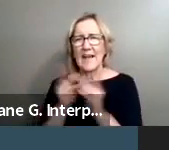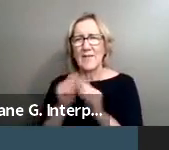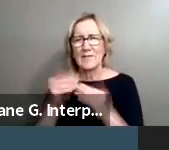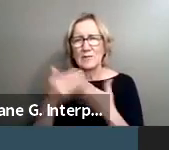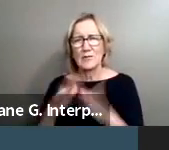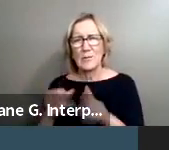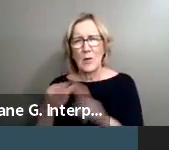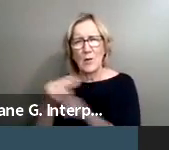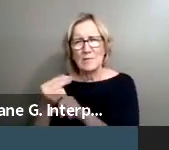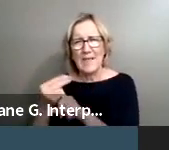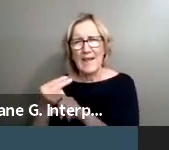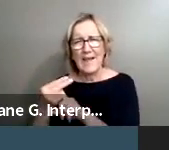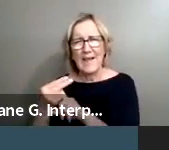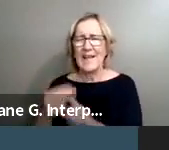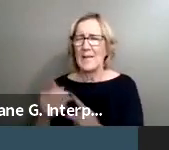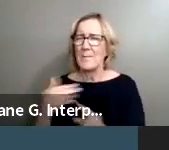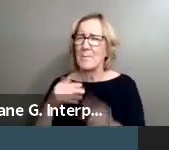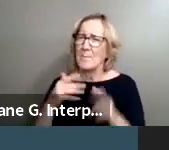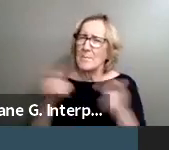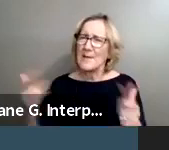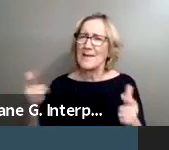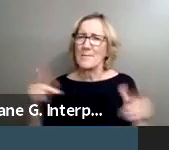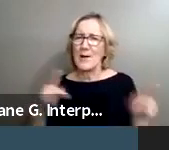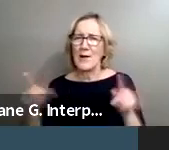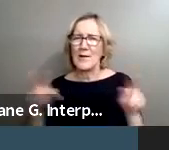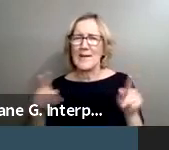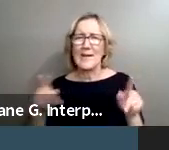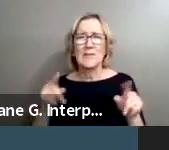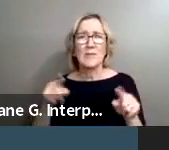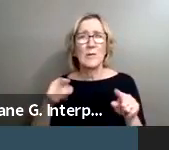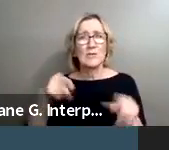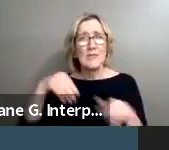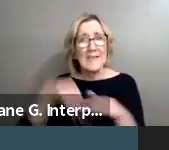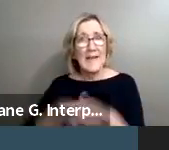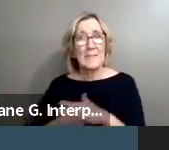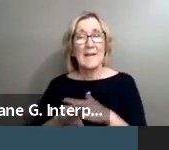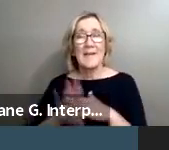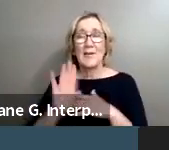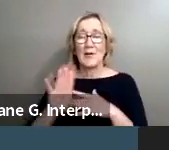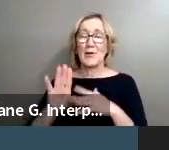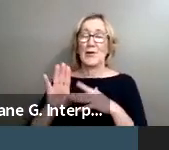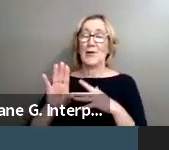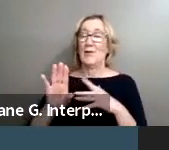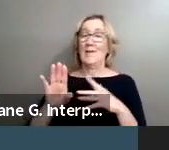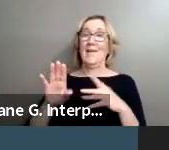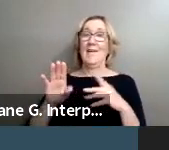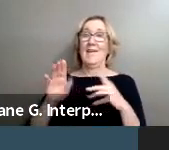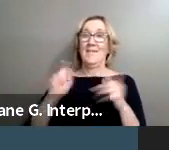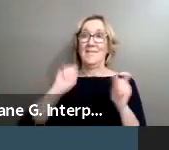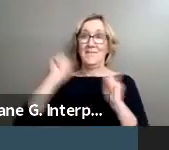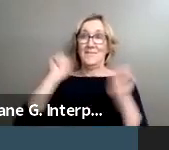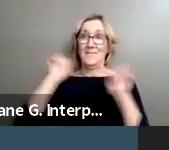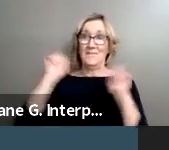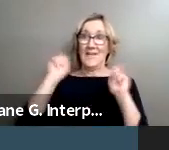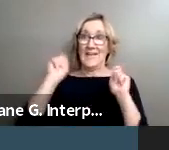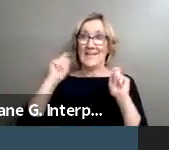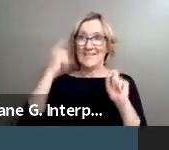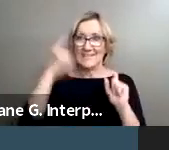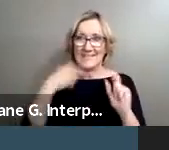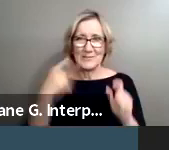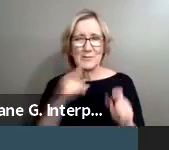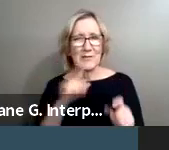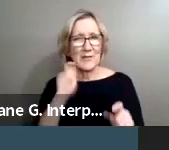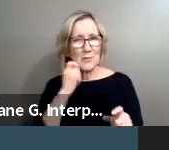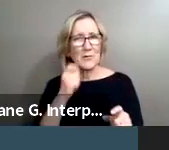big party for her. So, when she came in, that was the reaction on her face. And, you know, it's just really cool to capture